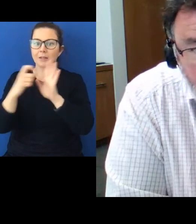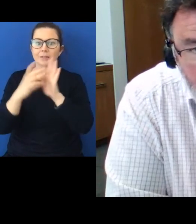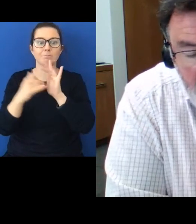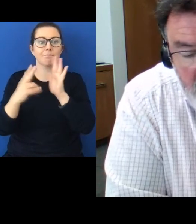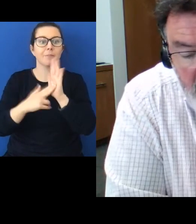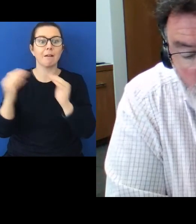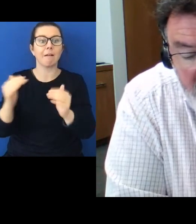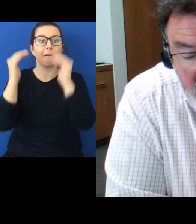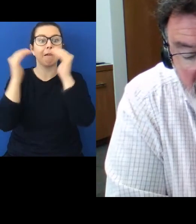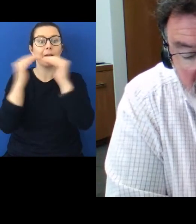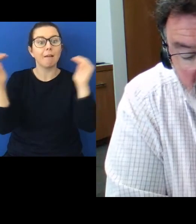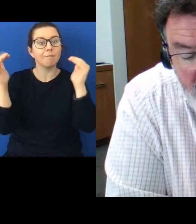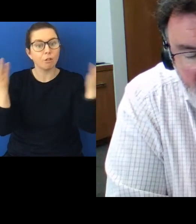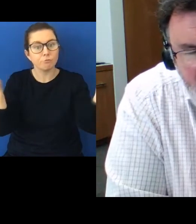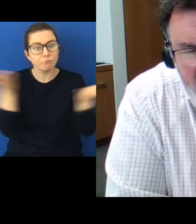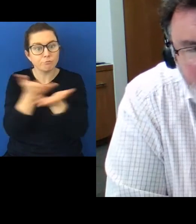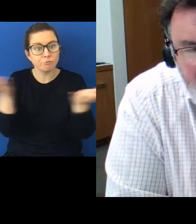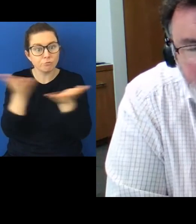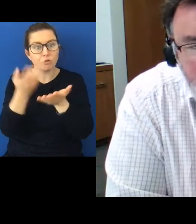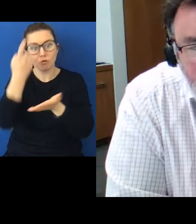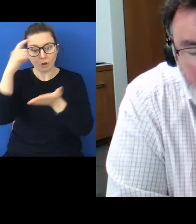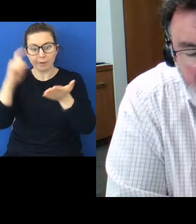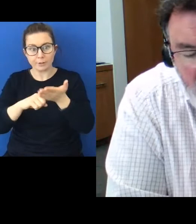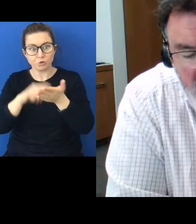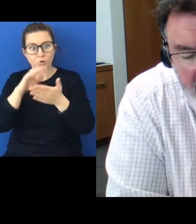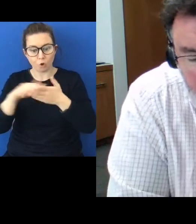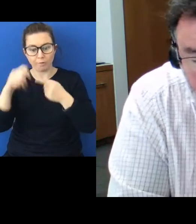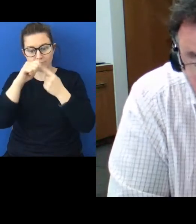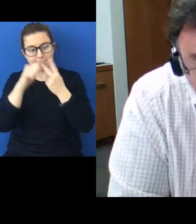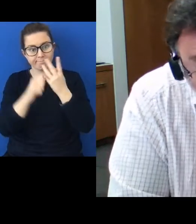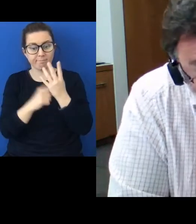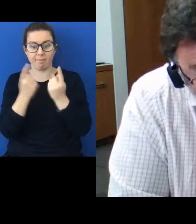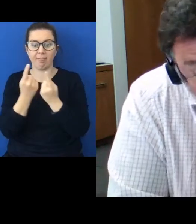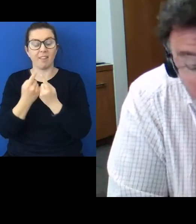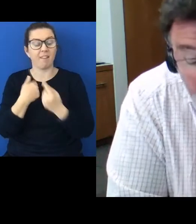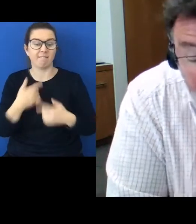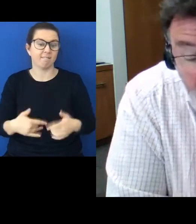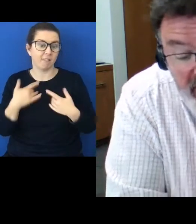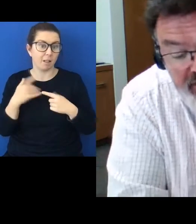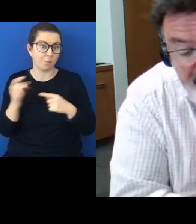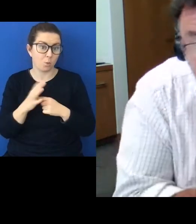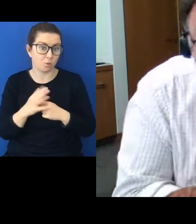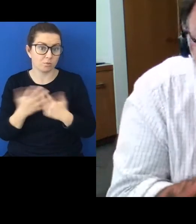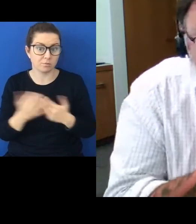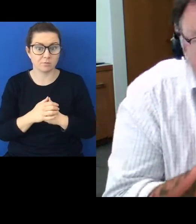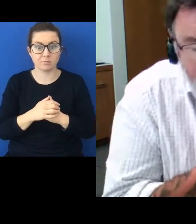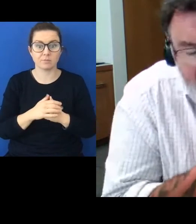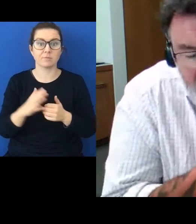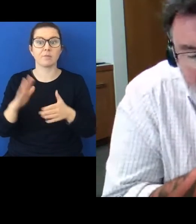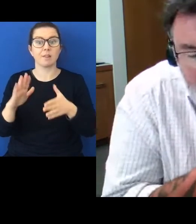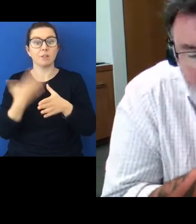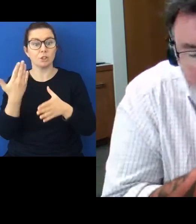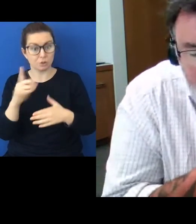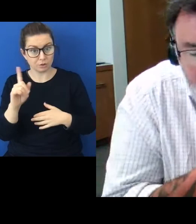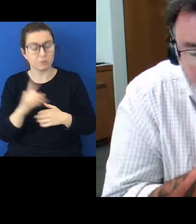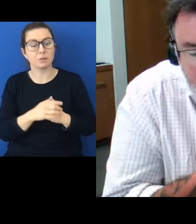in recognition of a series of things that are quite important, I think. First, in recognition